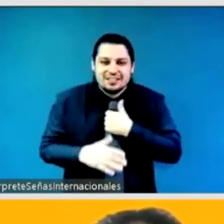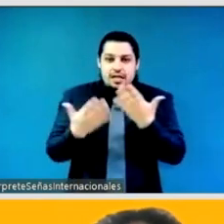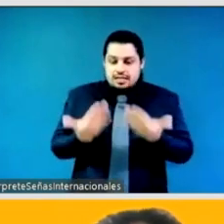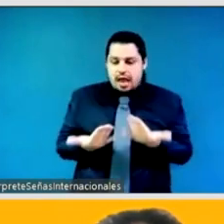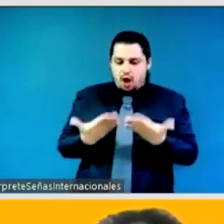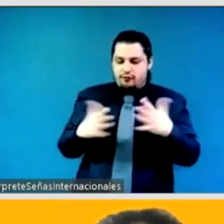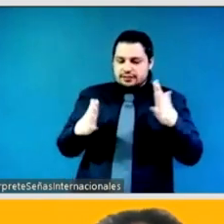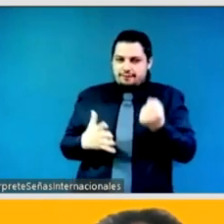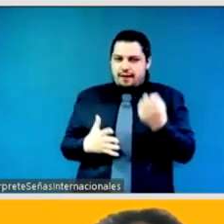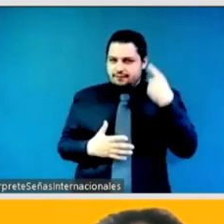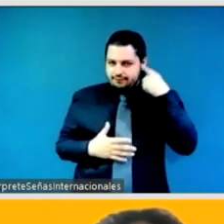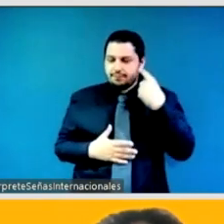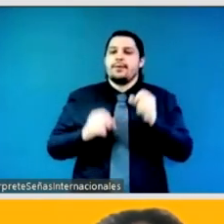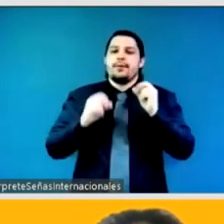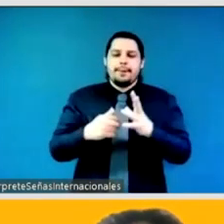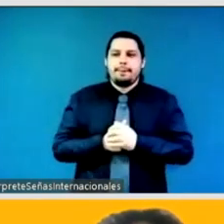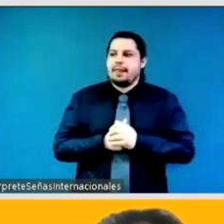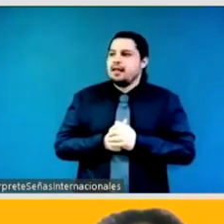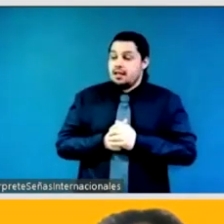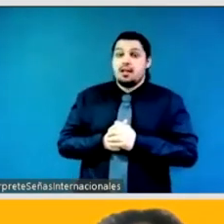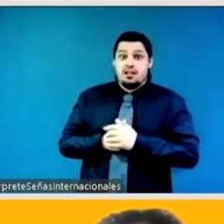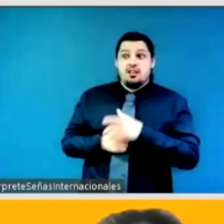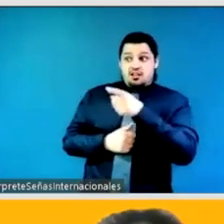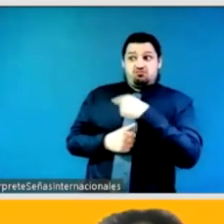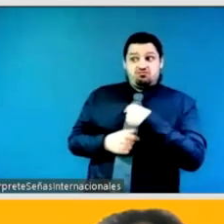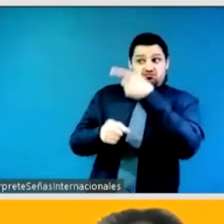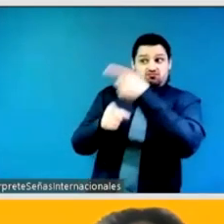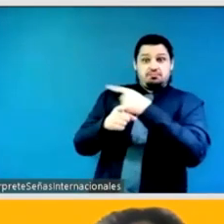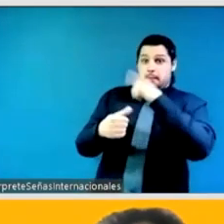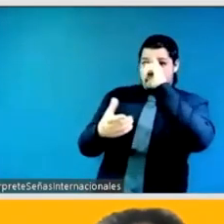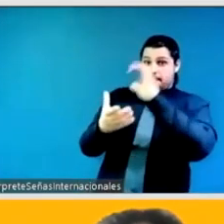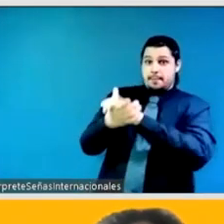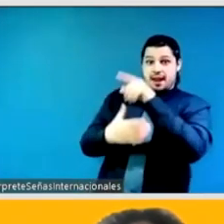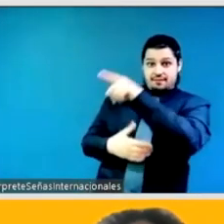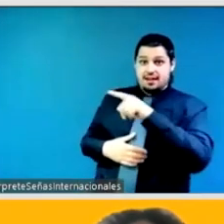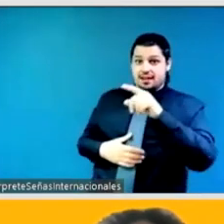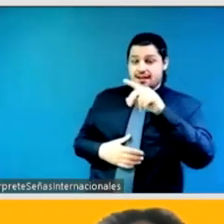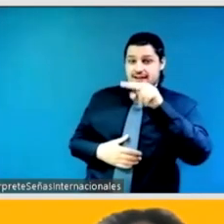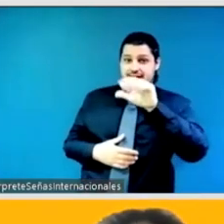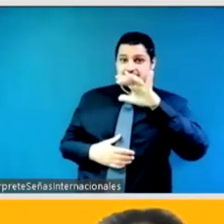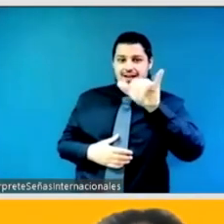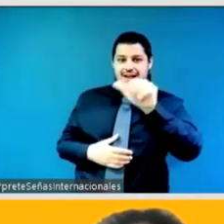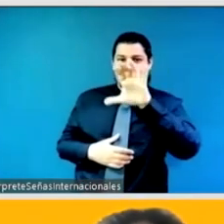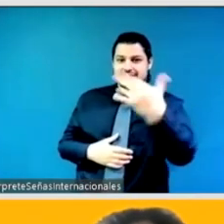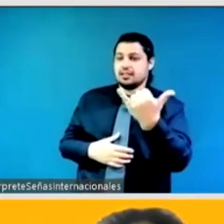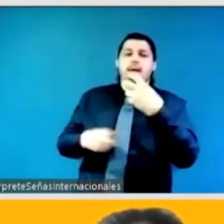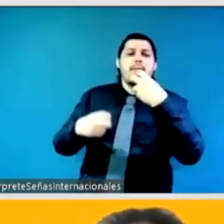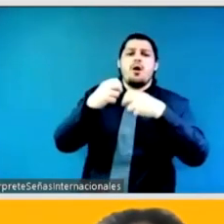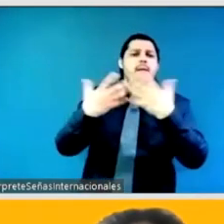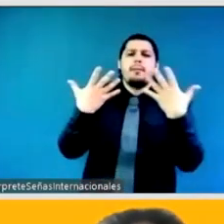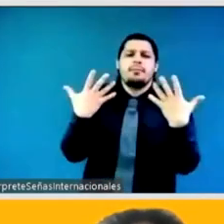committee and we give the money to men so i think that we the first a commitment is to believe in ourselves